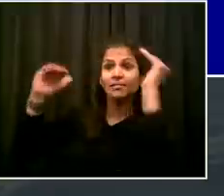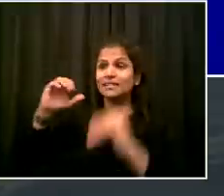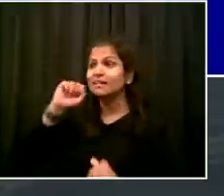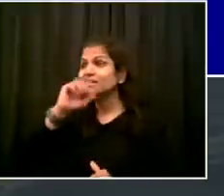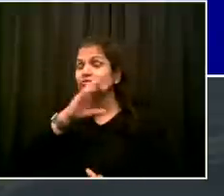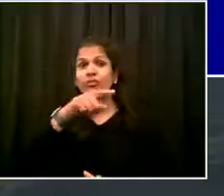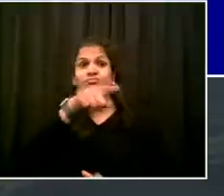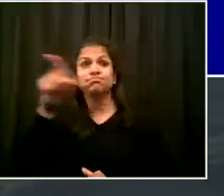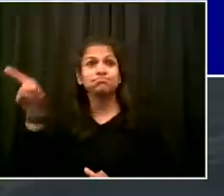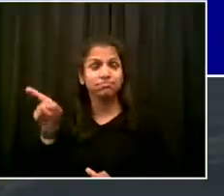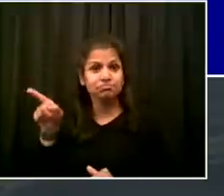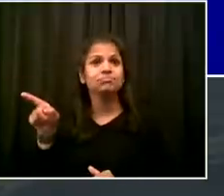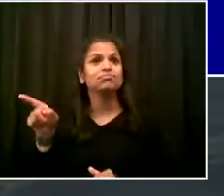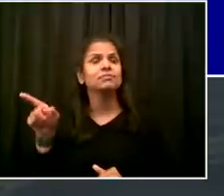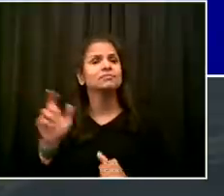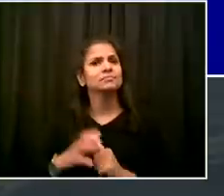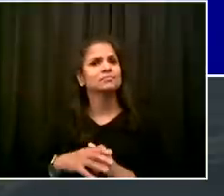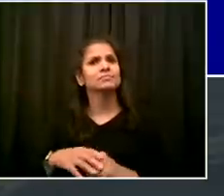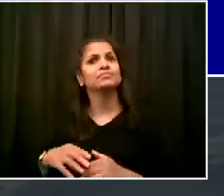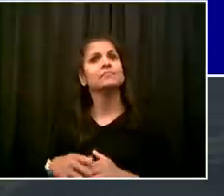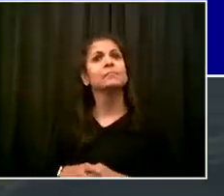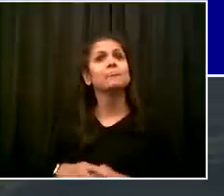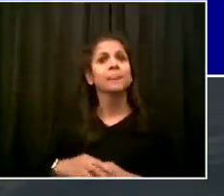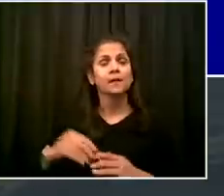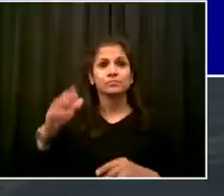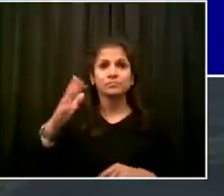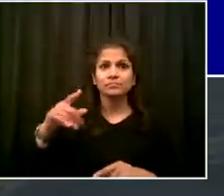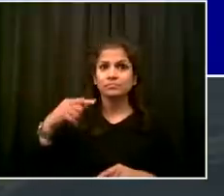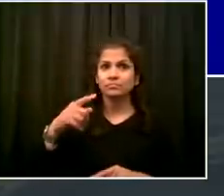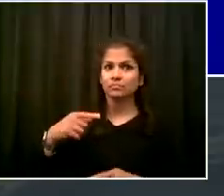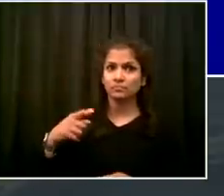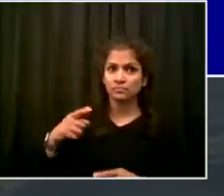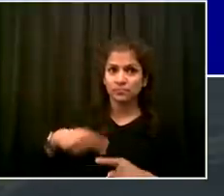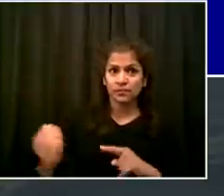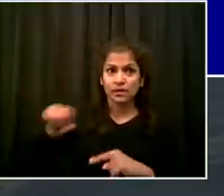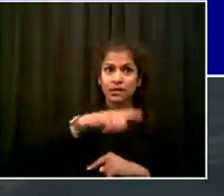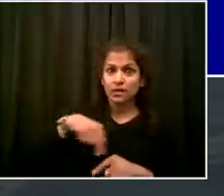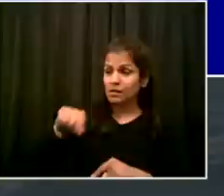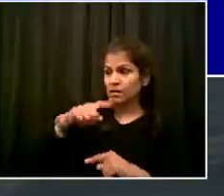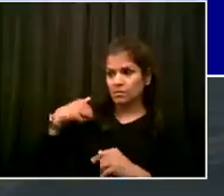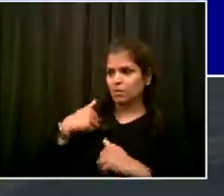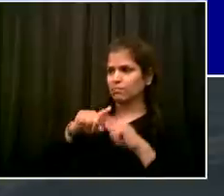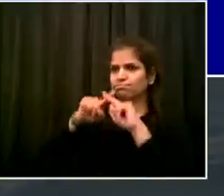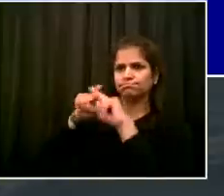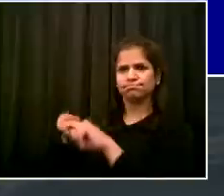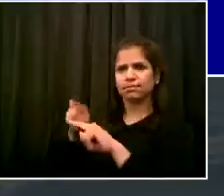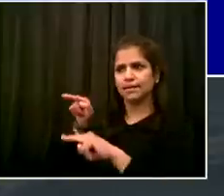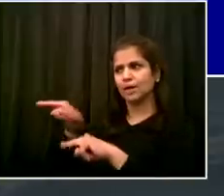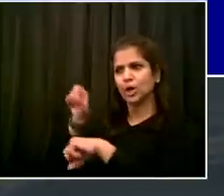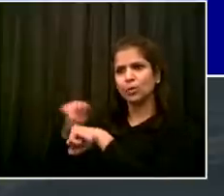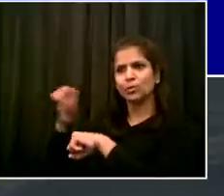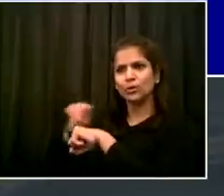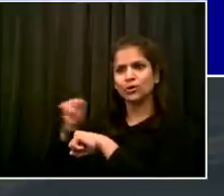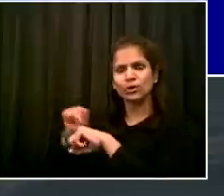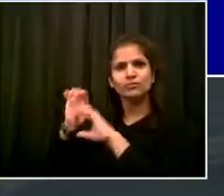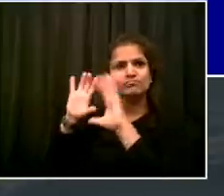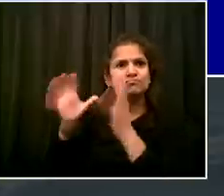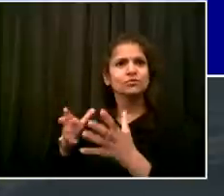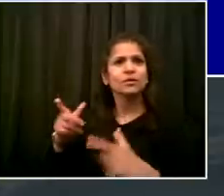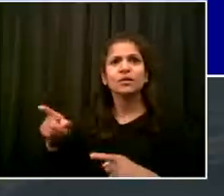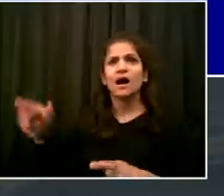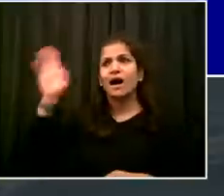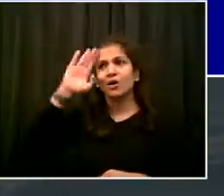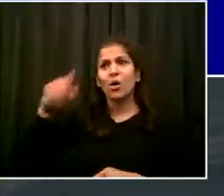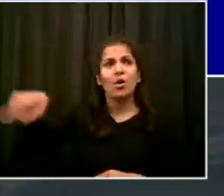abstract idea of helping our fellow human beings. Think of the people in need. Think of a 97